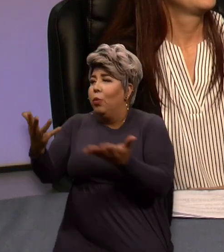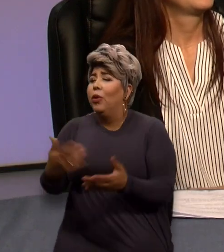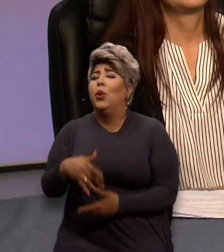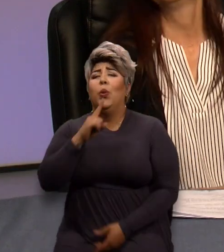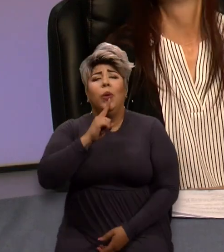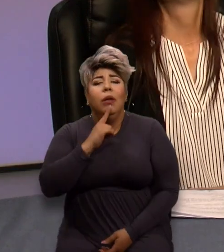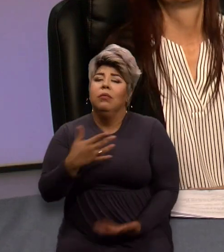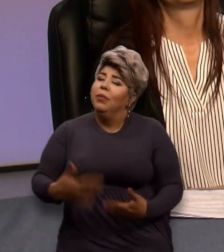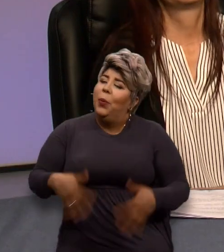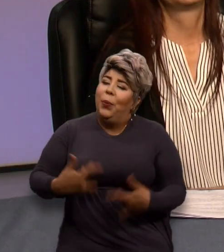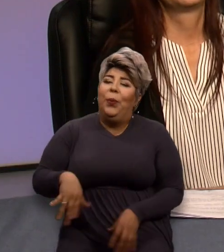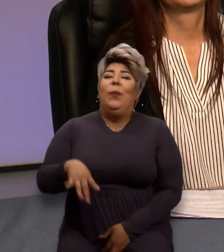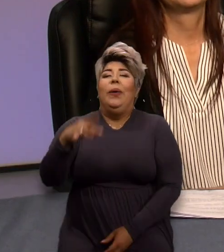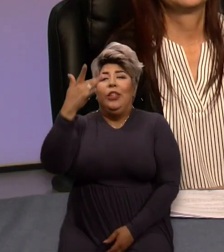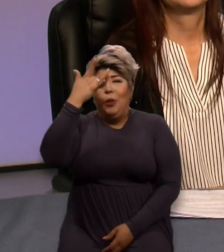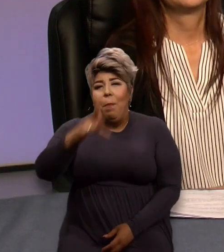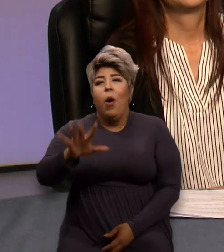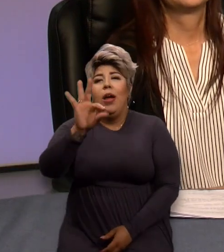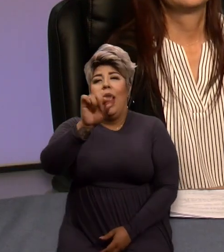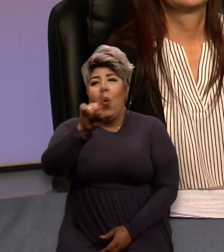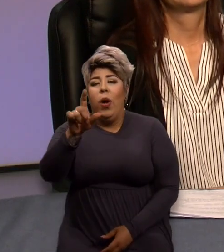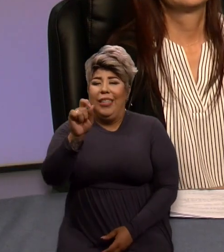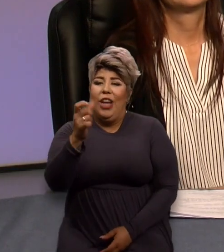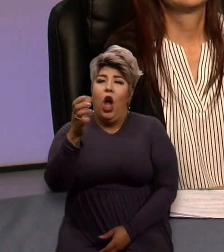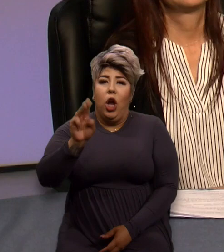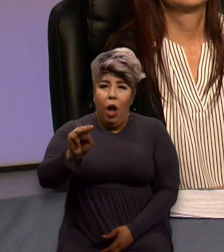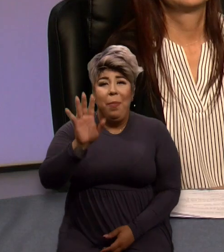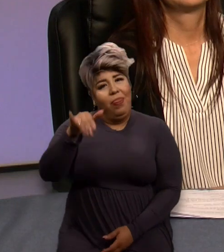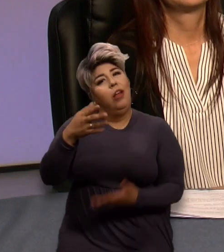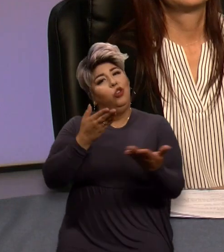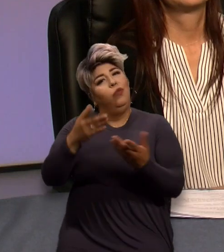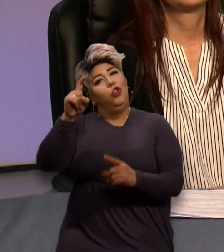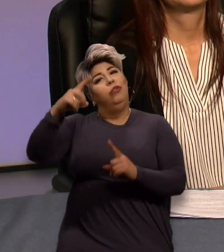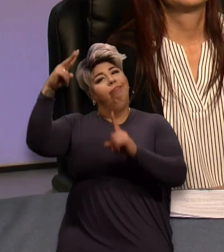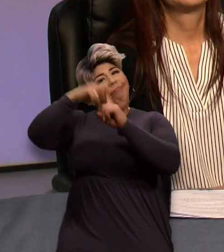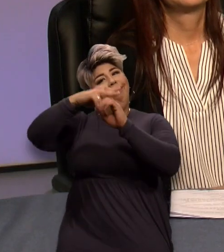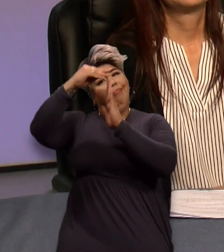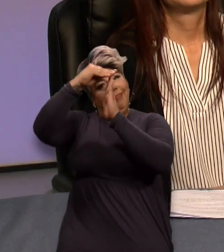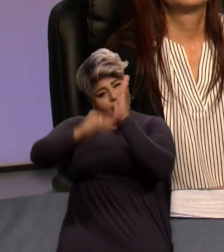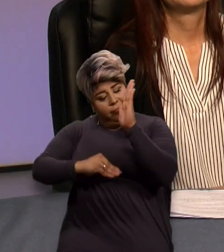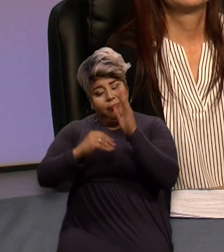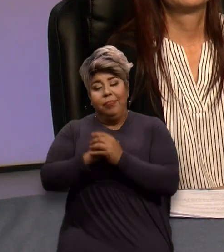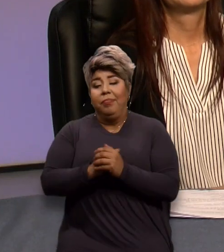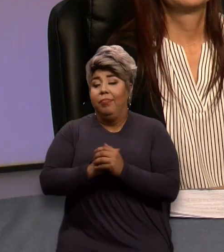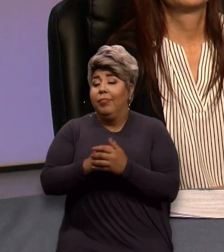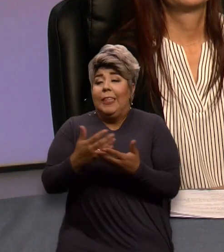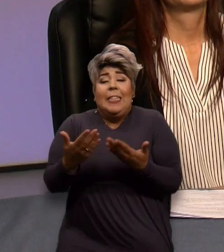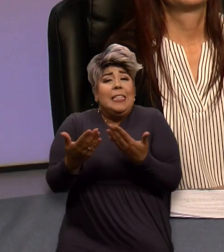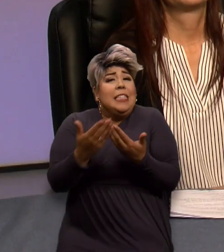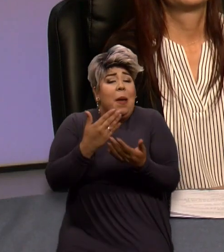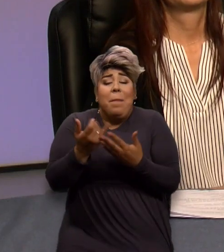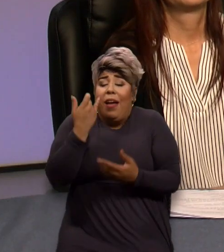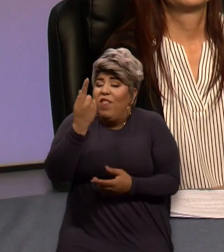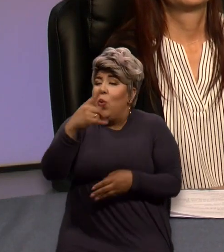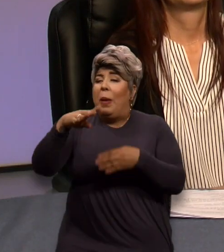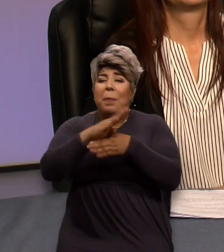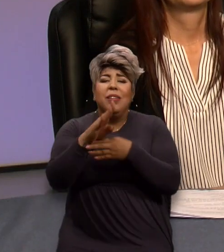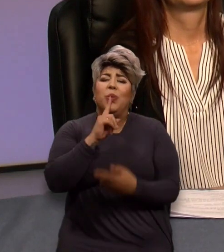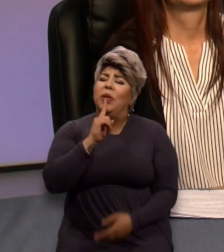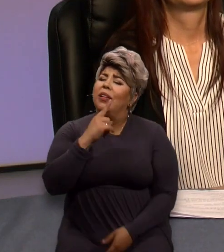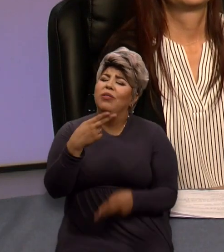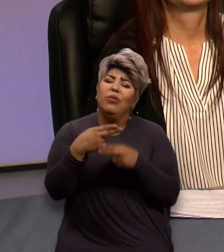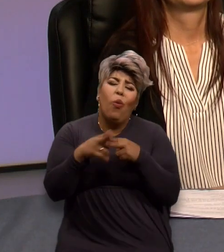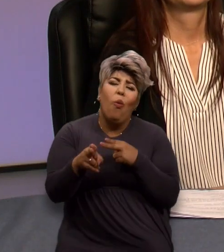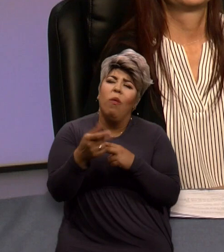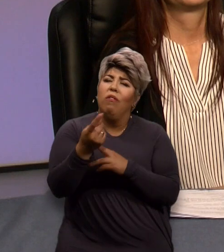again, smart911.com. That is the service that you want to sign up for. Again, even if you're a busy person, it just takes a